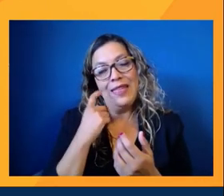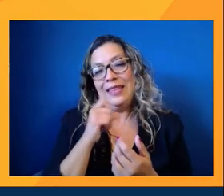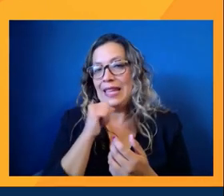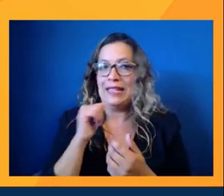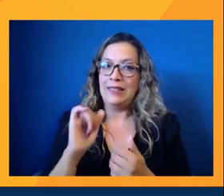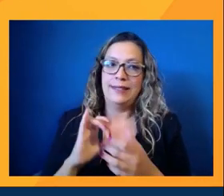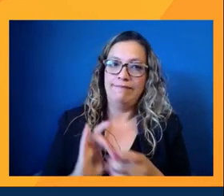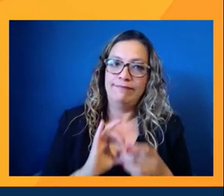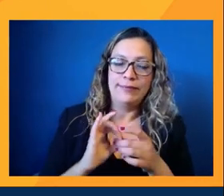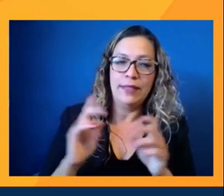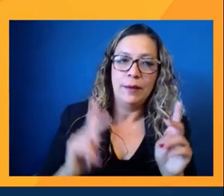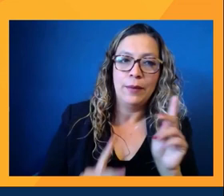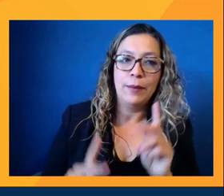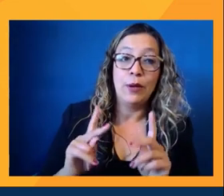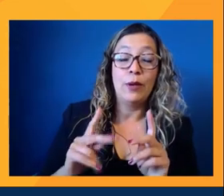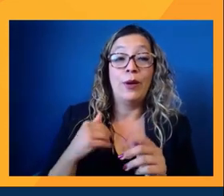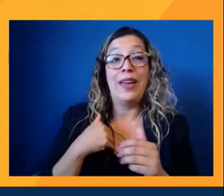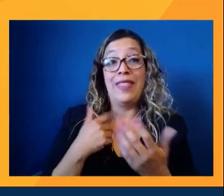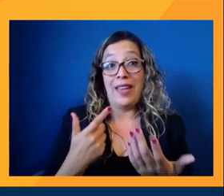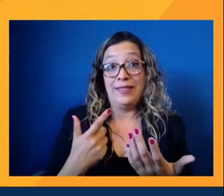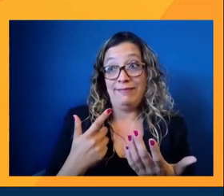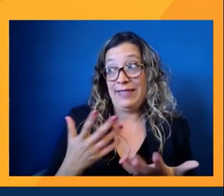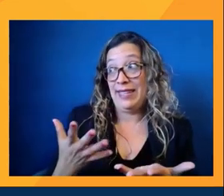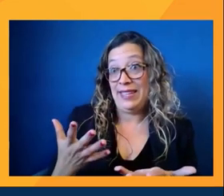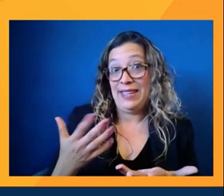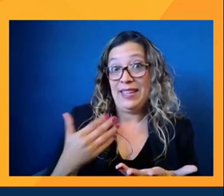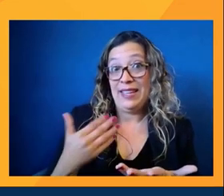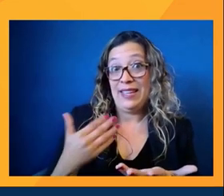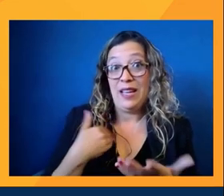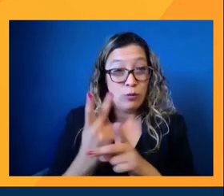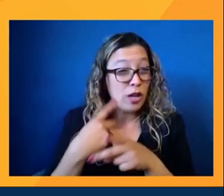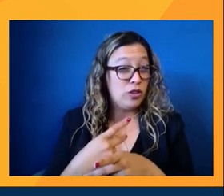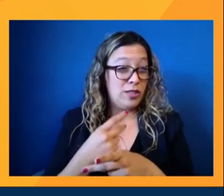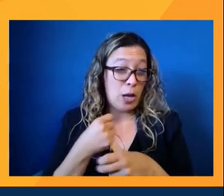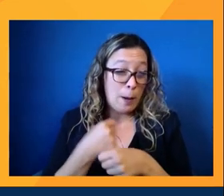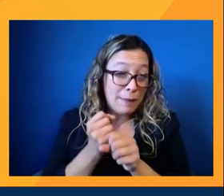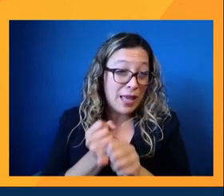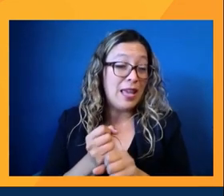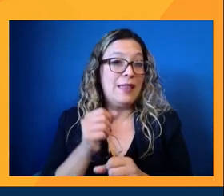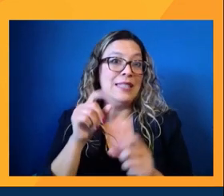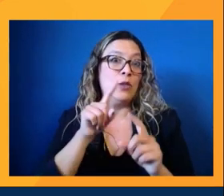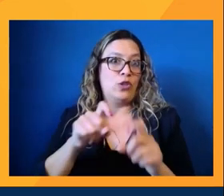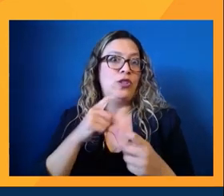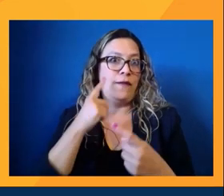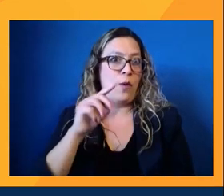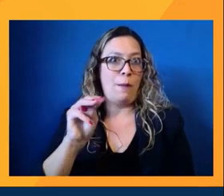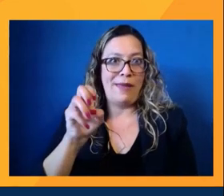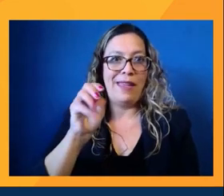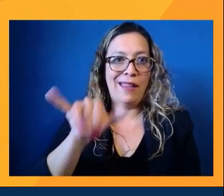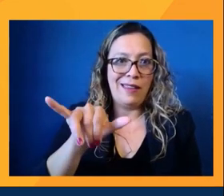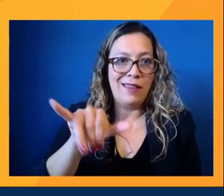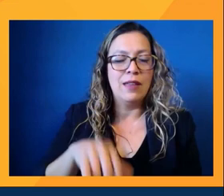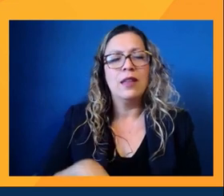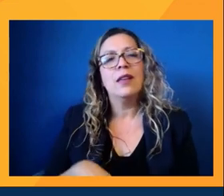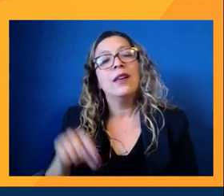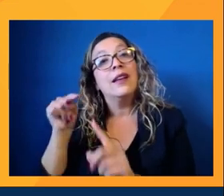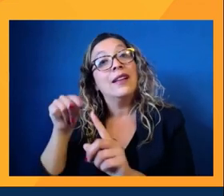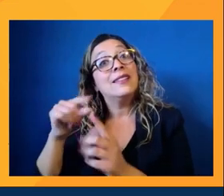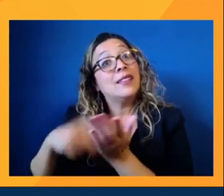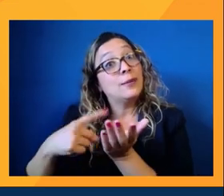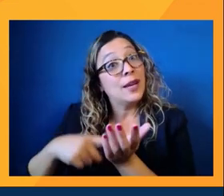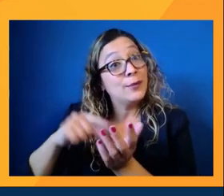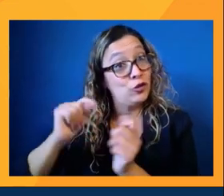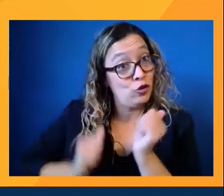brings me to great critically acclaimed productions. Manny, this one's for you. A lot of times these shows that do